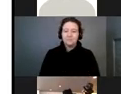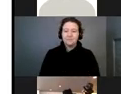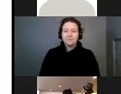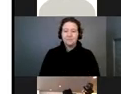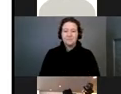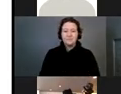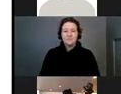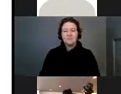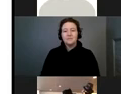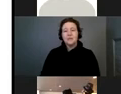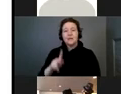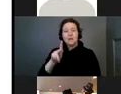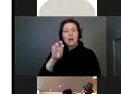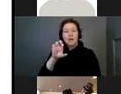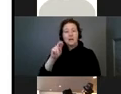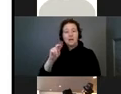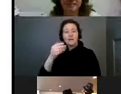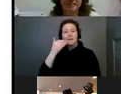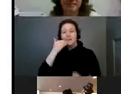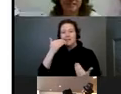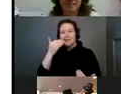Thank you, Amanda, for sharing.